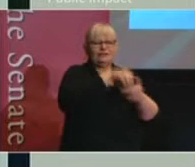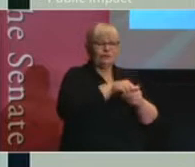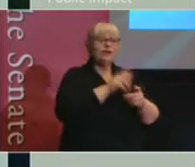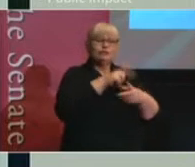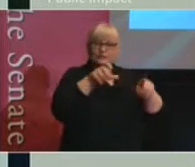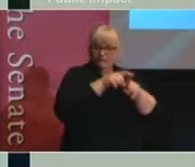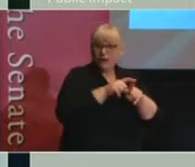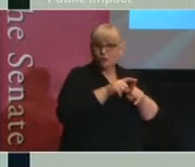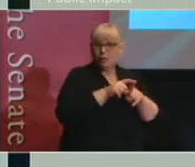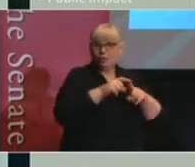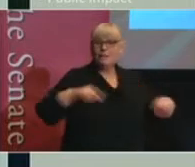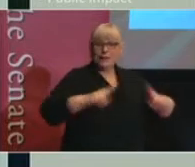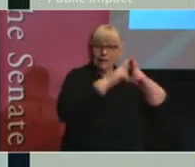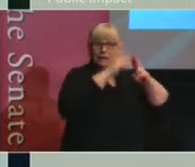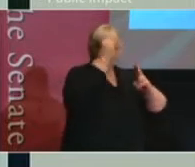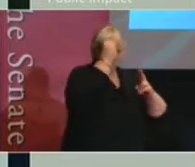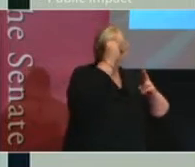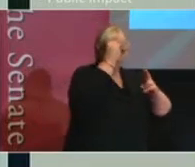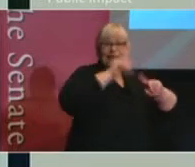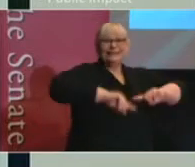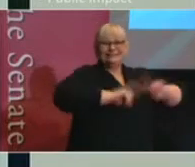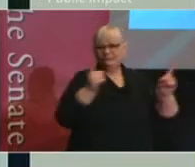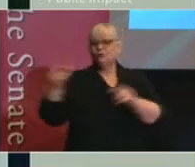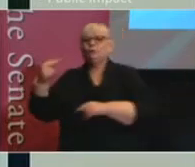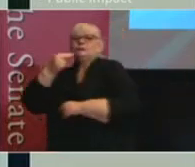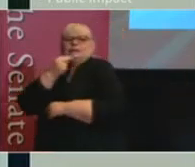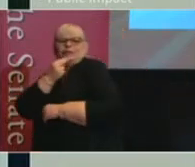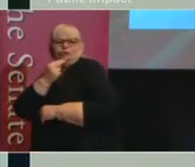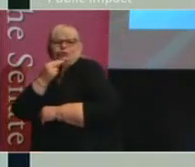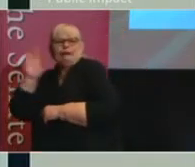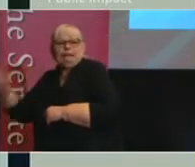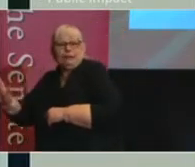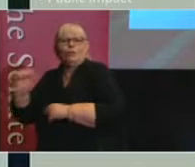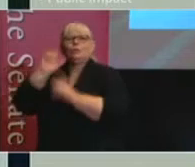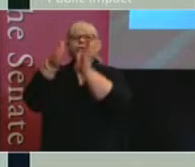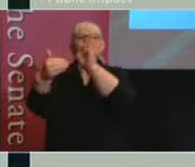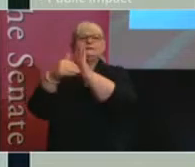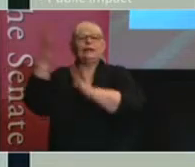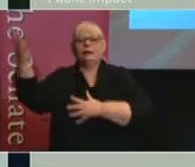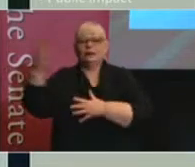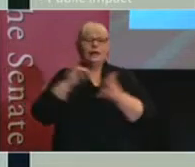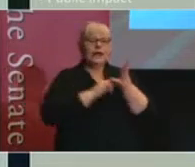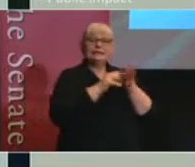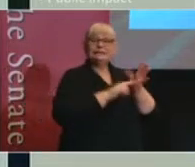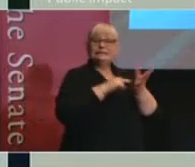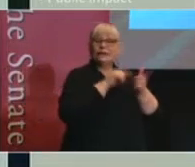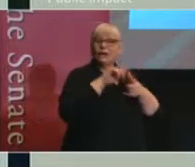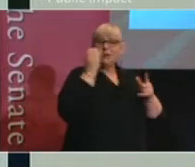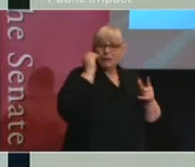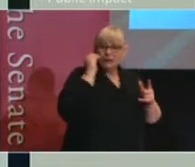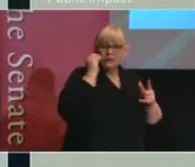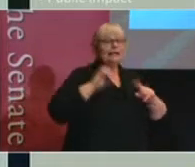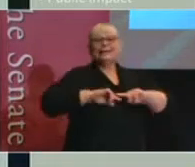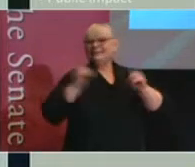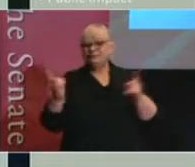parliamentary committee is very different to something in South Australia or New Zealand. A Senate committee is very different